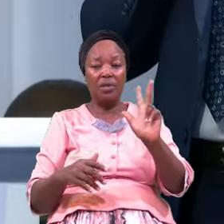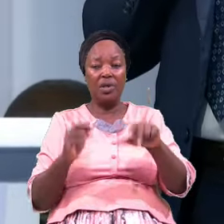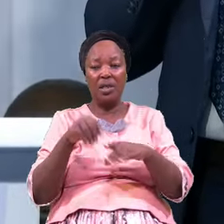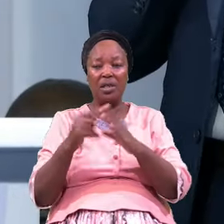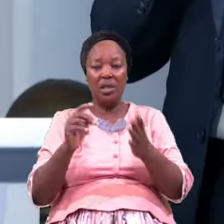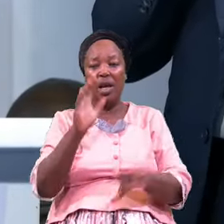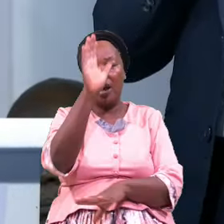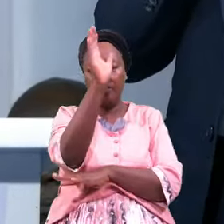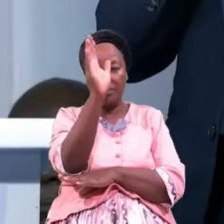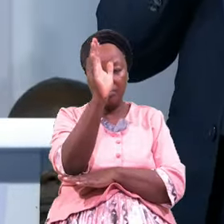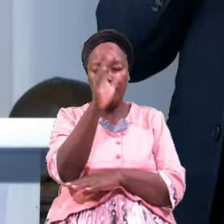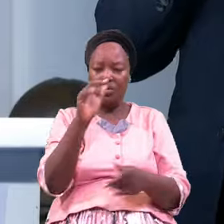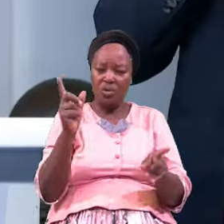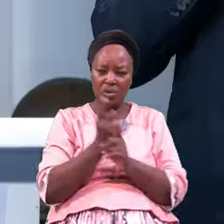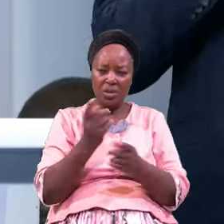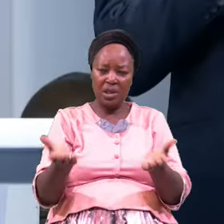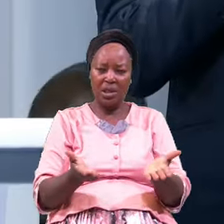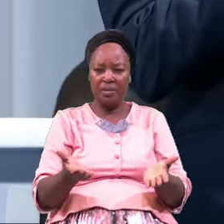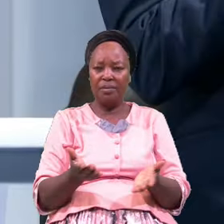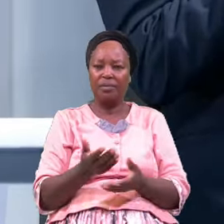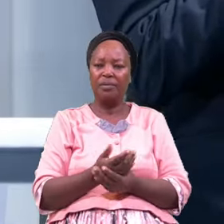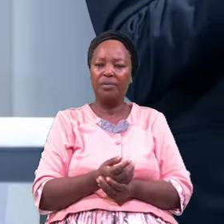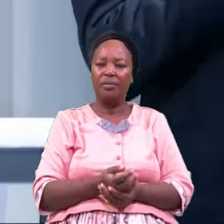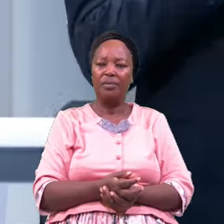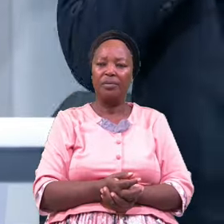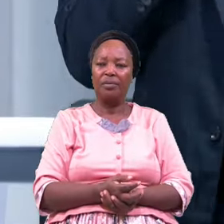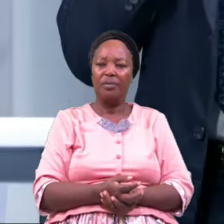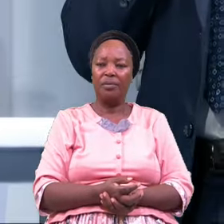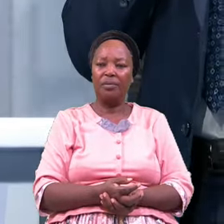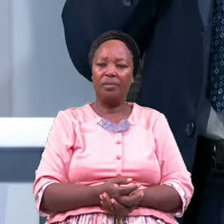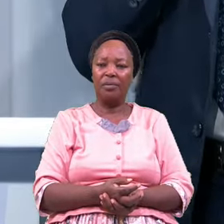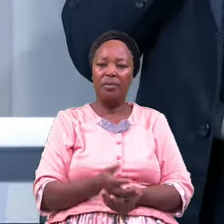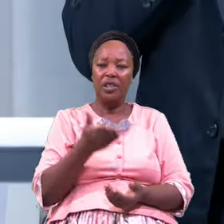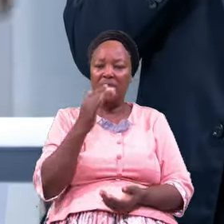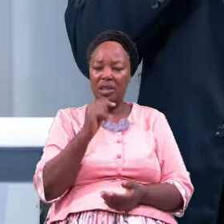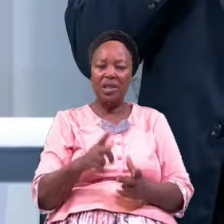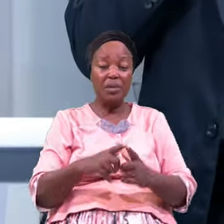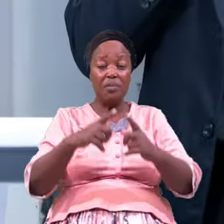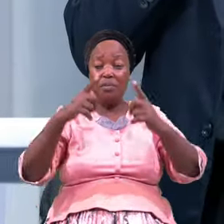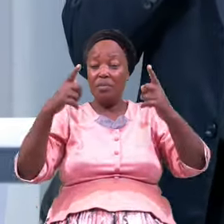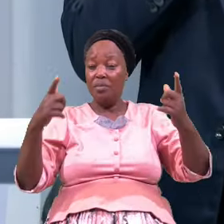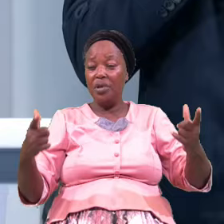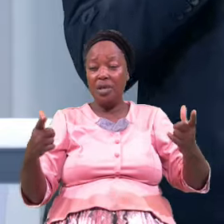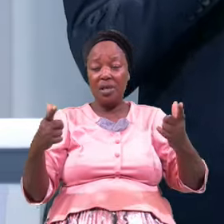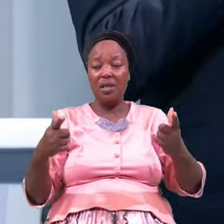Behind This Stage There Is A Big Conference Order